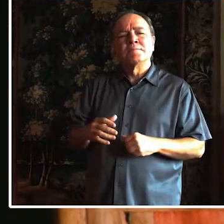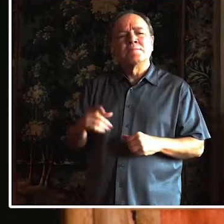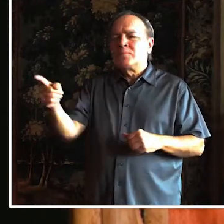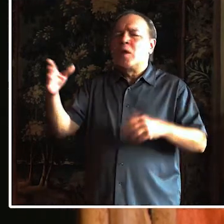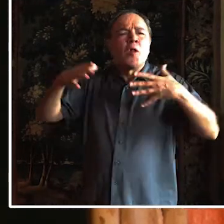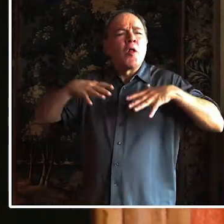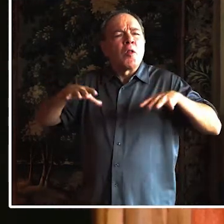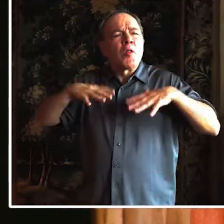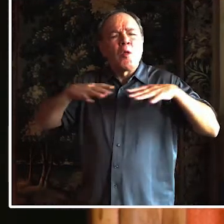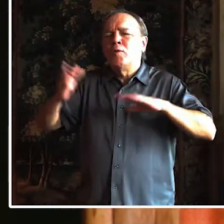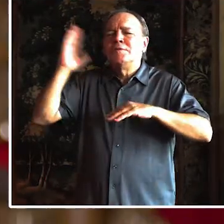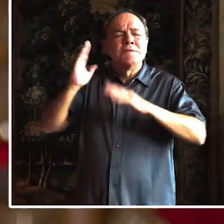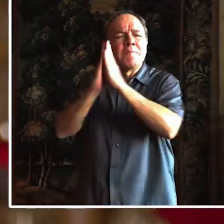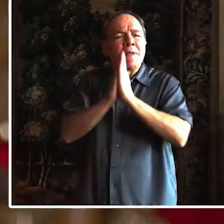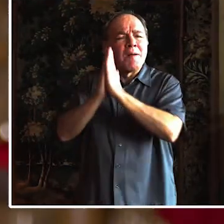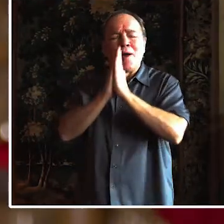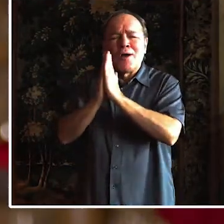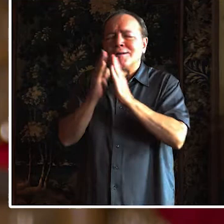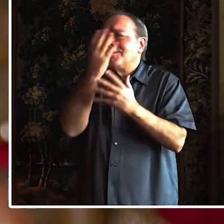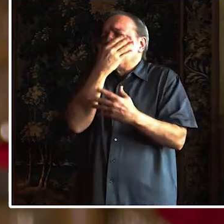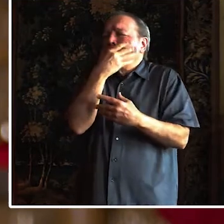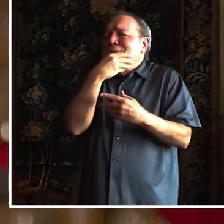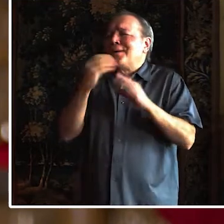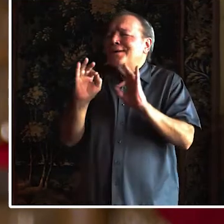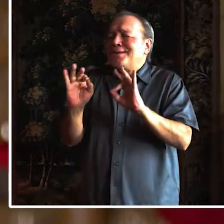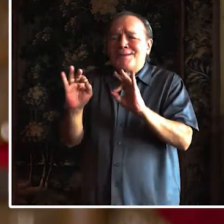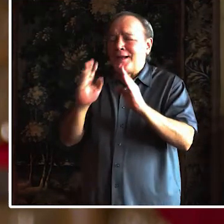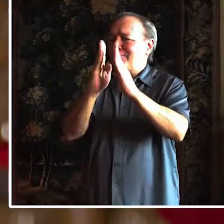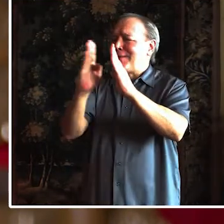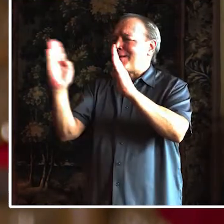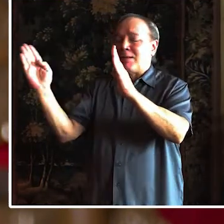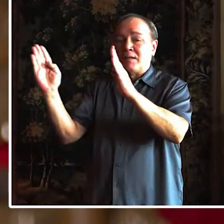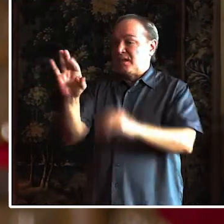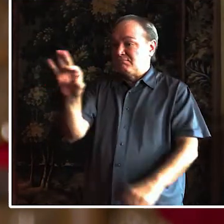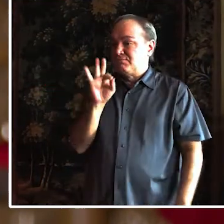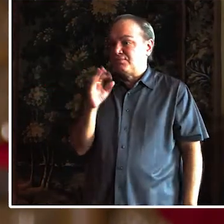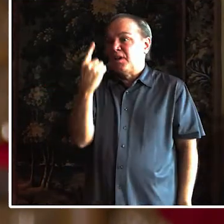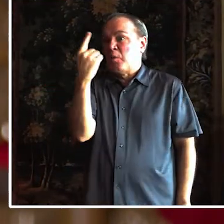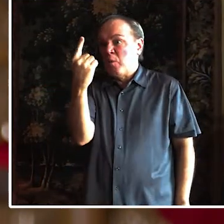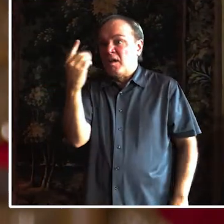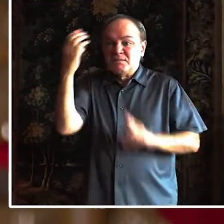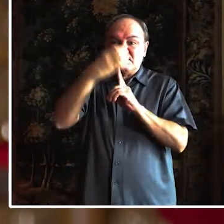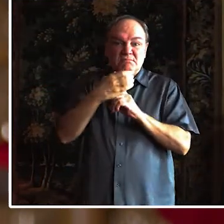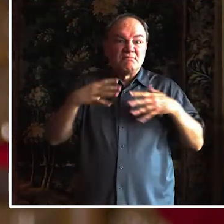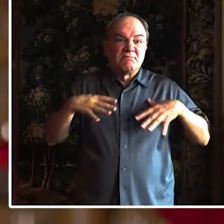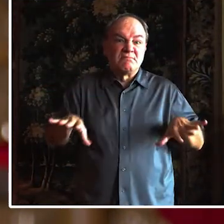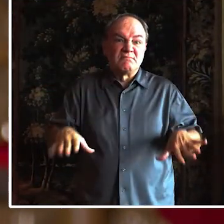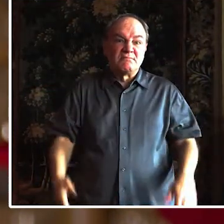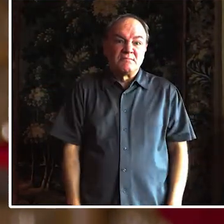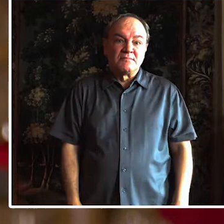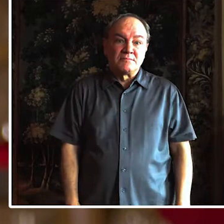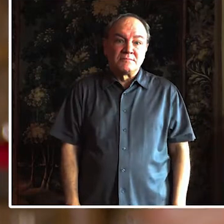The clothes I had in Myanmar were beautiful. But I could only bring one dress with me.